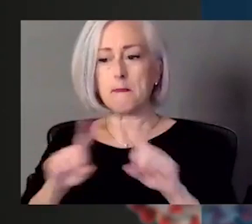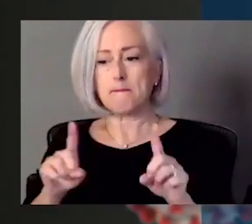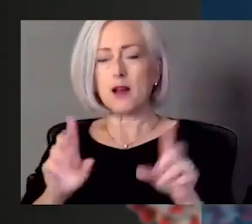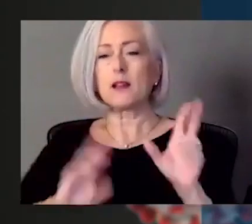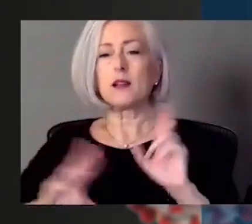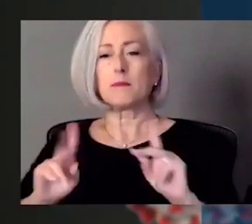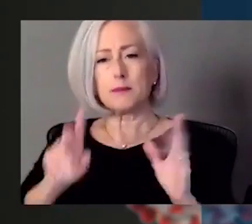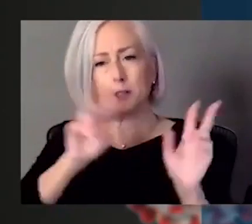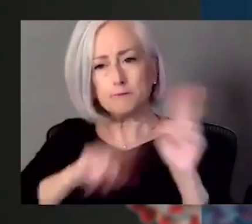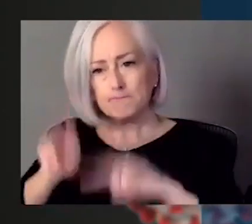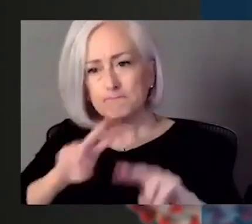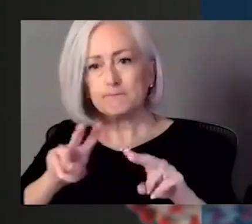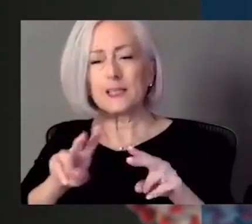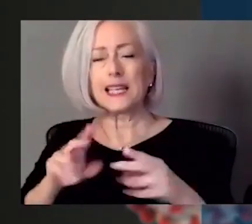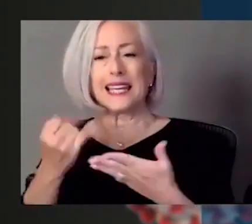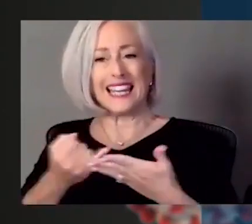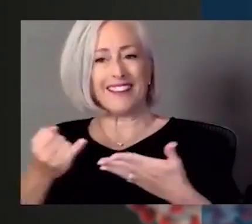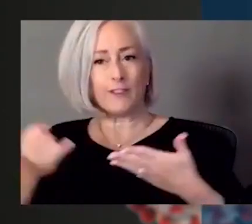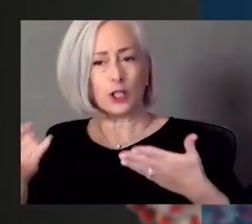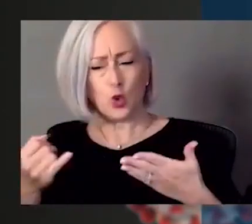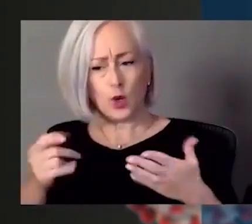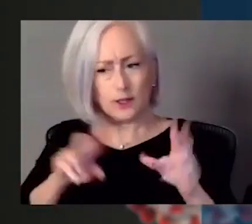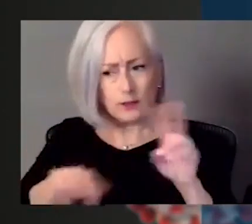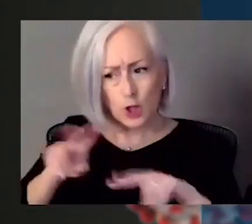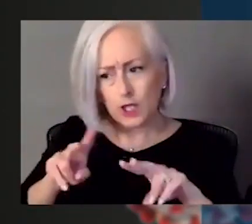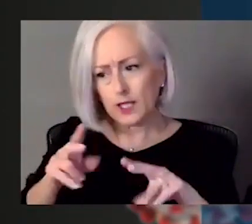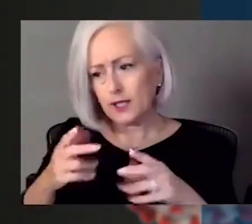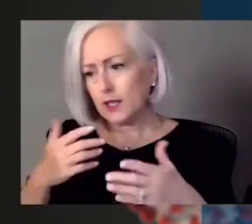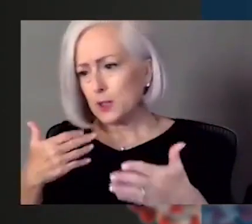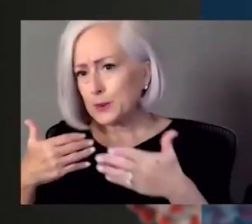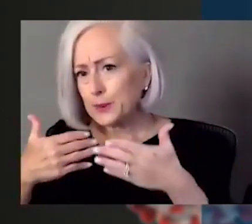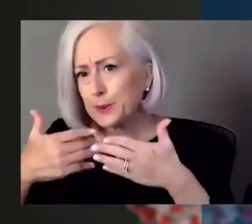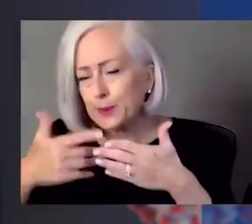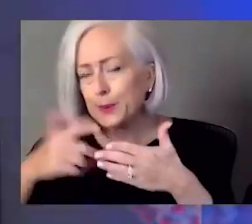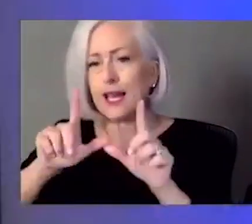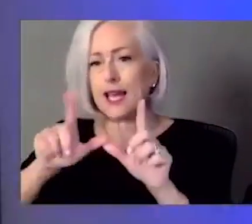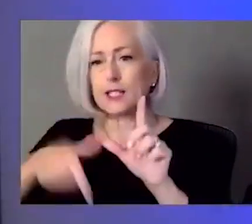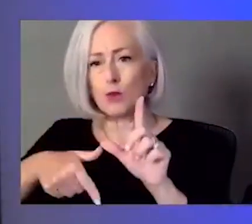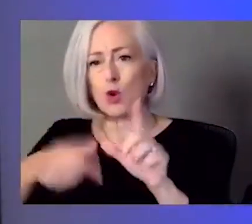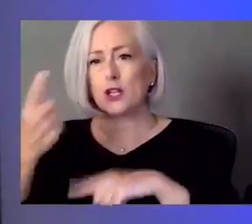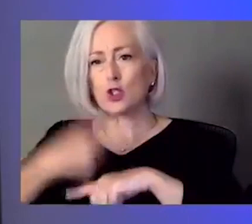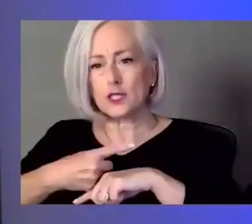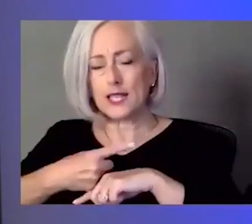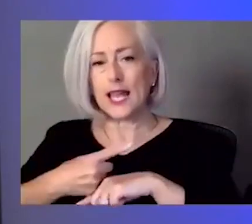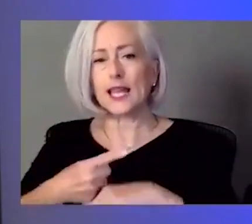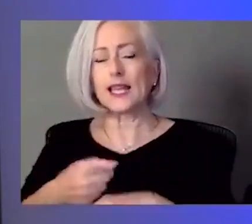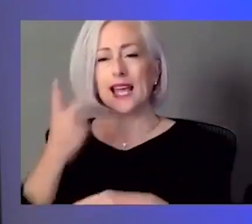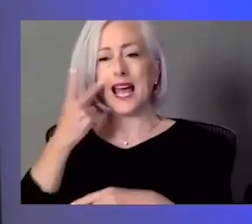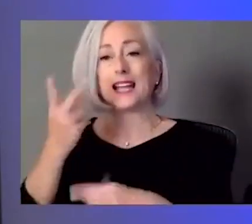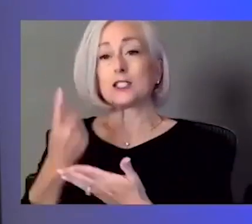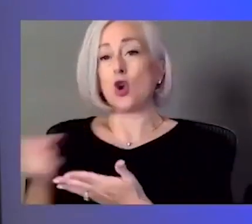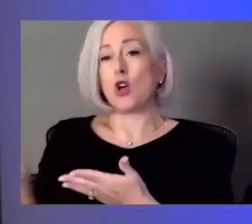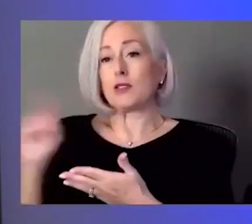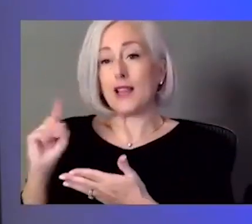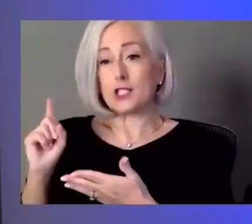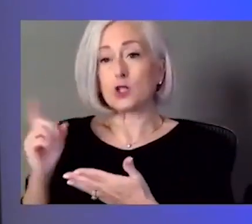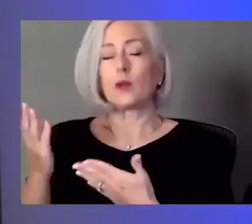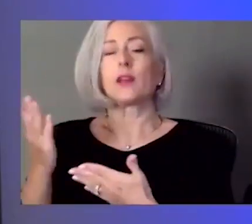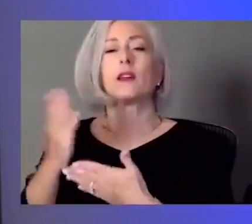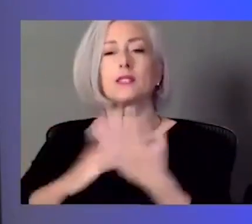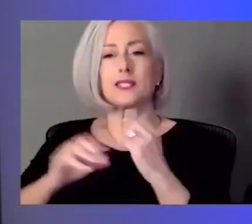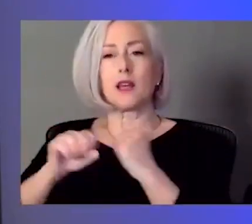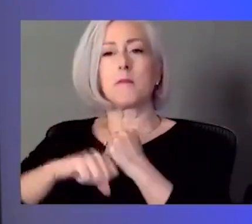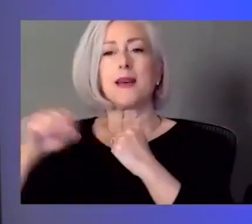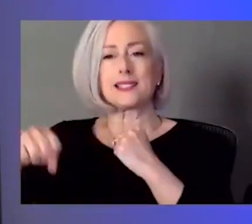expiration date. know, um, I think I saw earlier in the week or maybe last week, um, an extension on some of the, um, expiration dates.